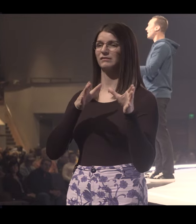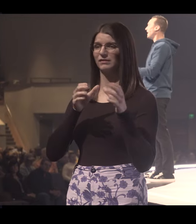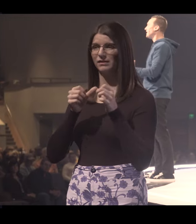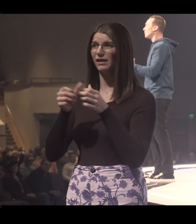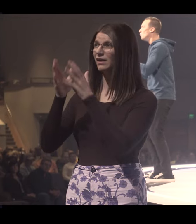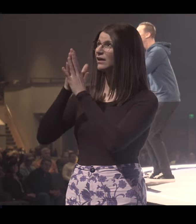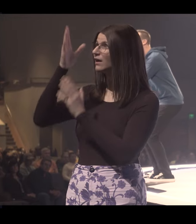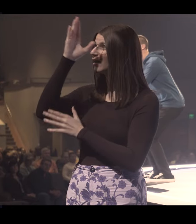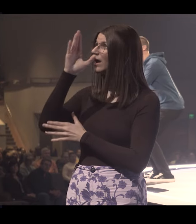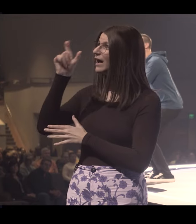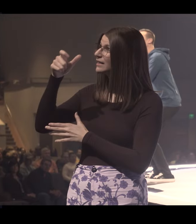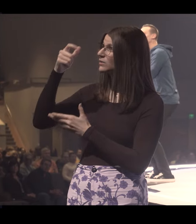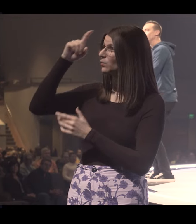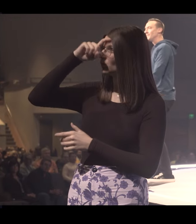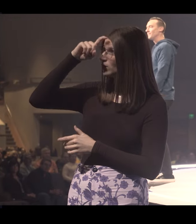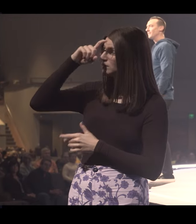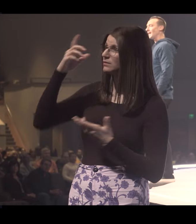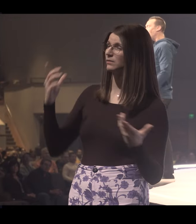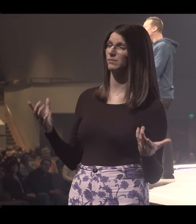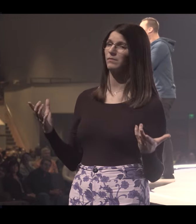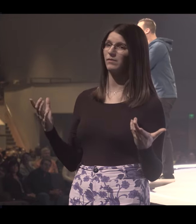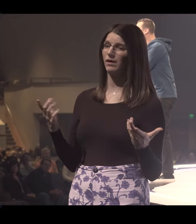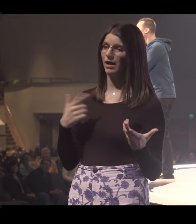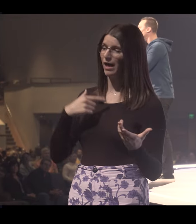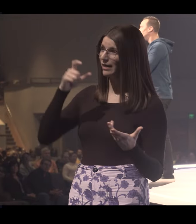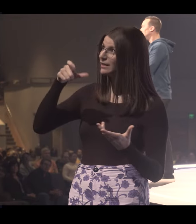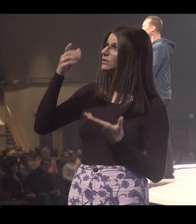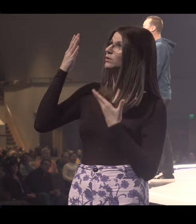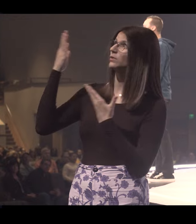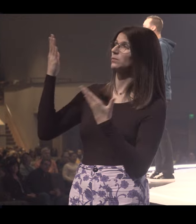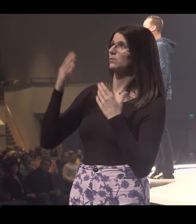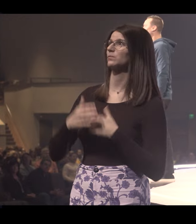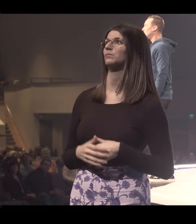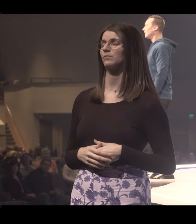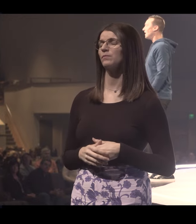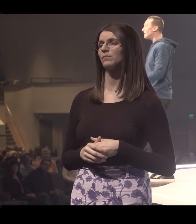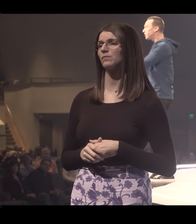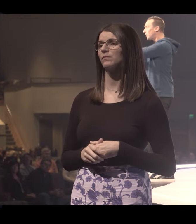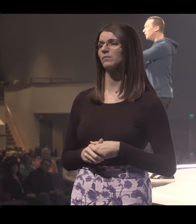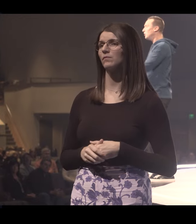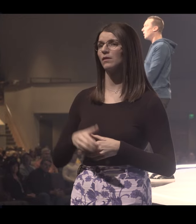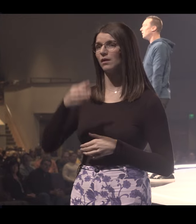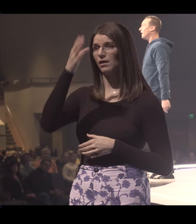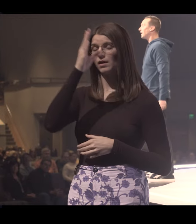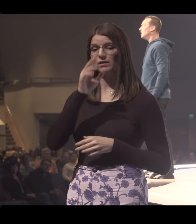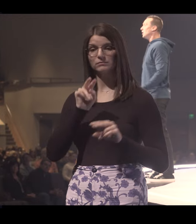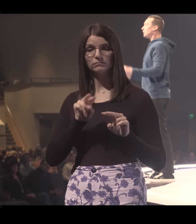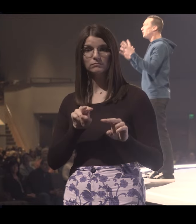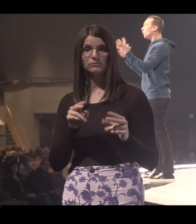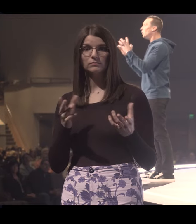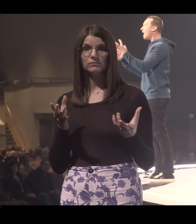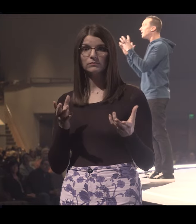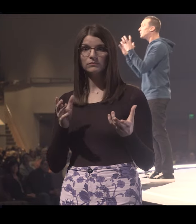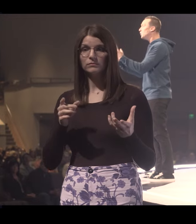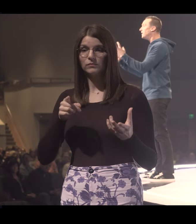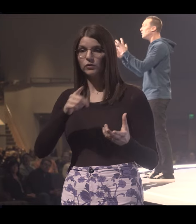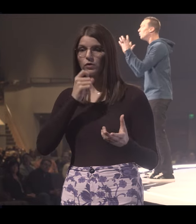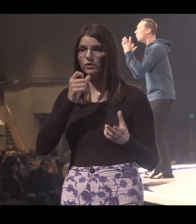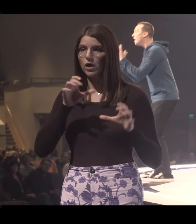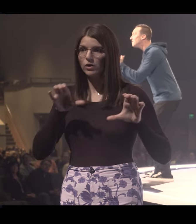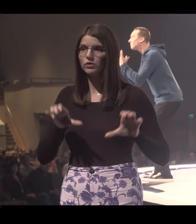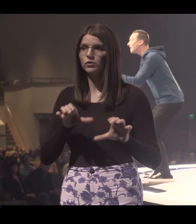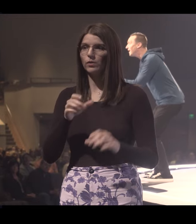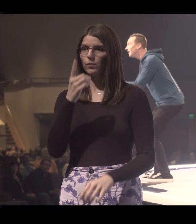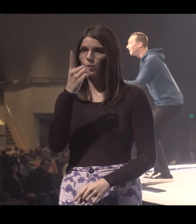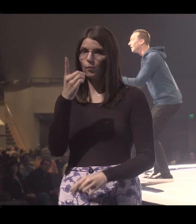You keep asking God, God, I need some wisdom. Like, I need you. And God's looking at you going like, you're